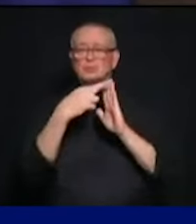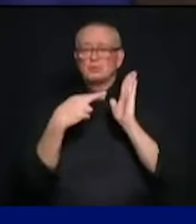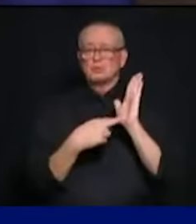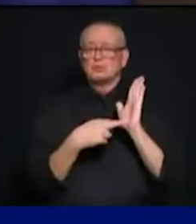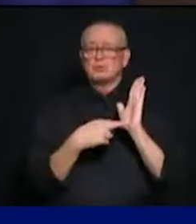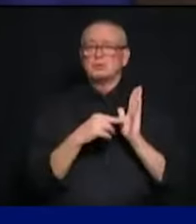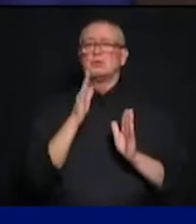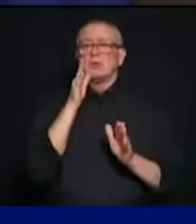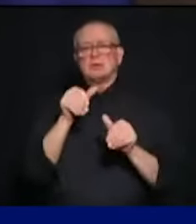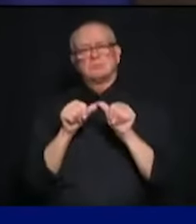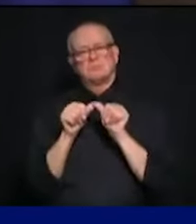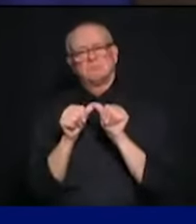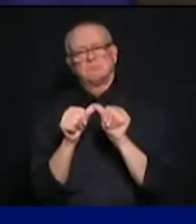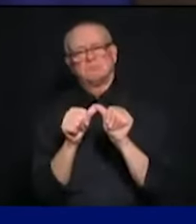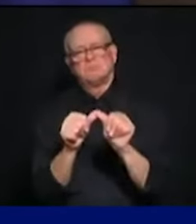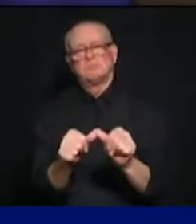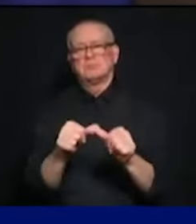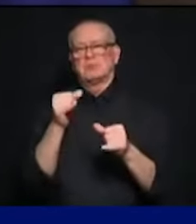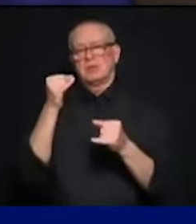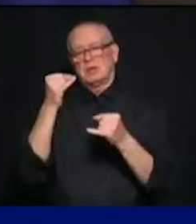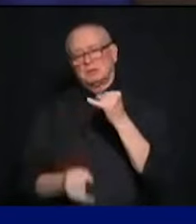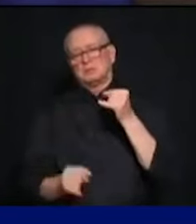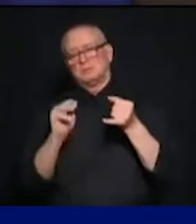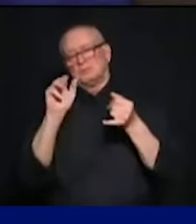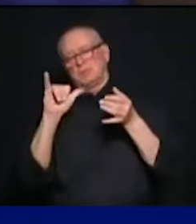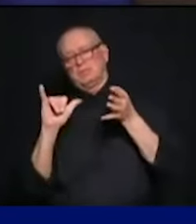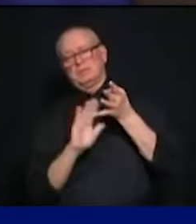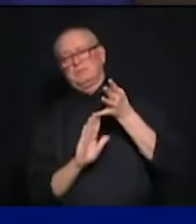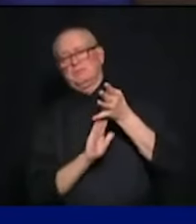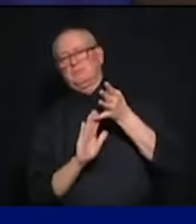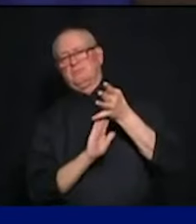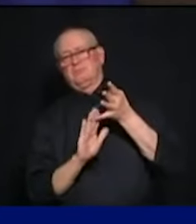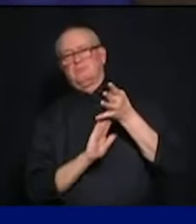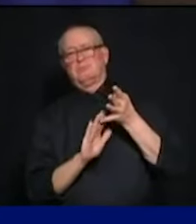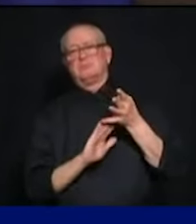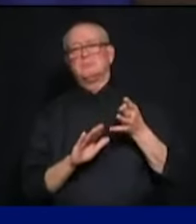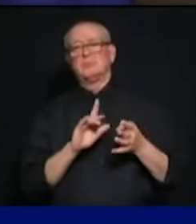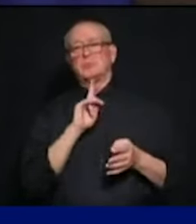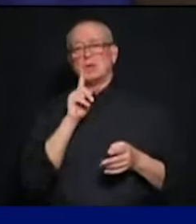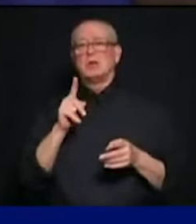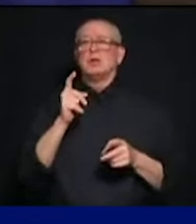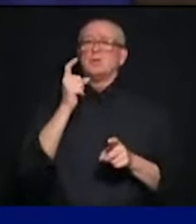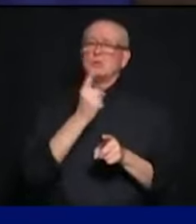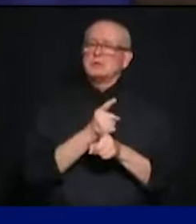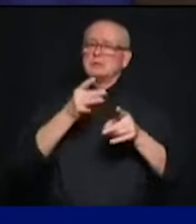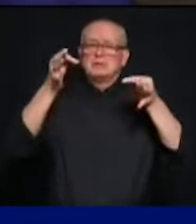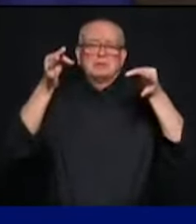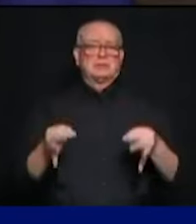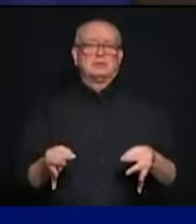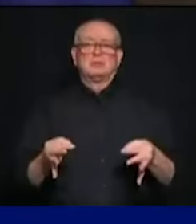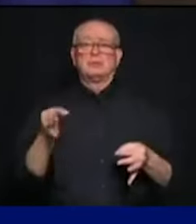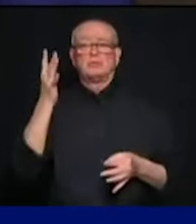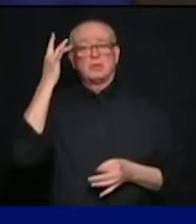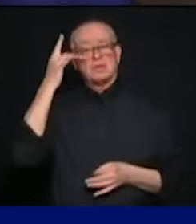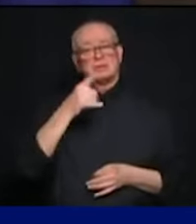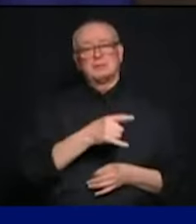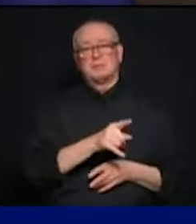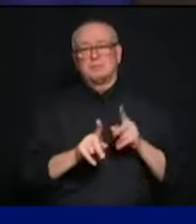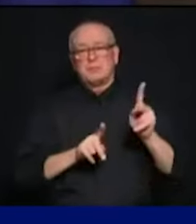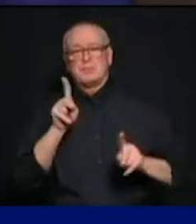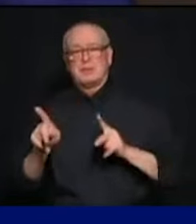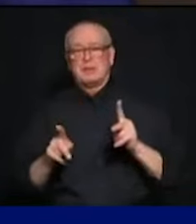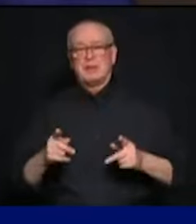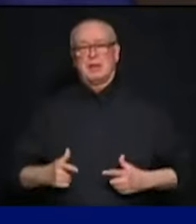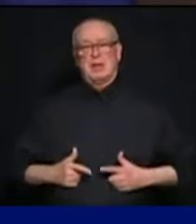As hard as this will be, it is the only ethical choice when thousands of lives are at stake. To be honest,